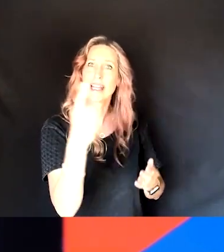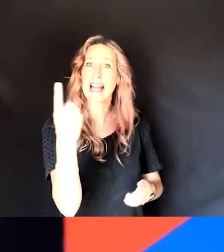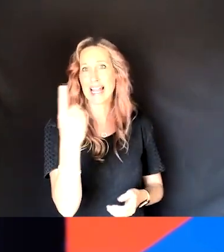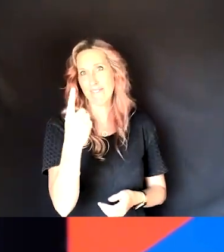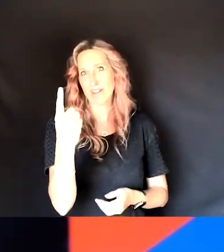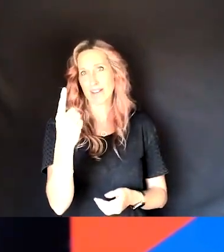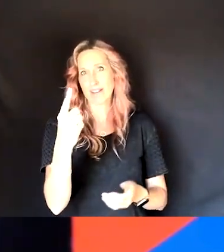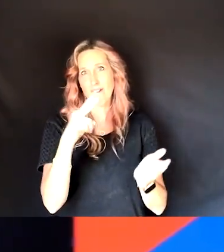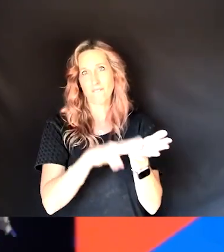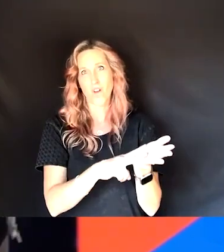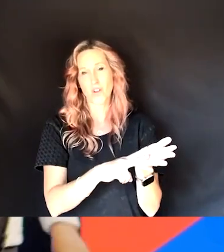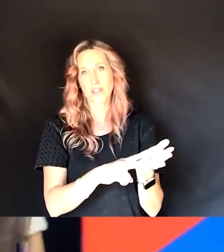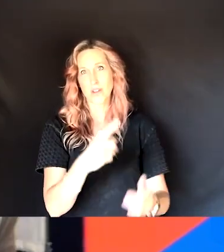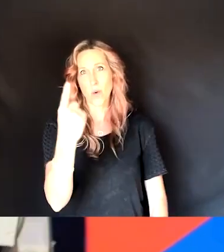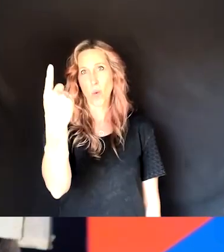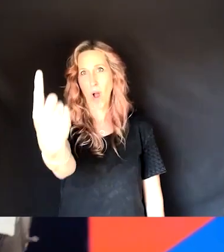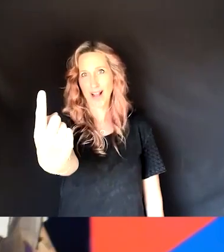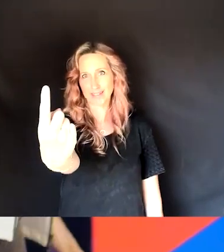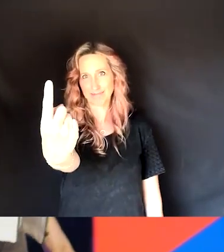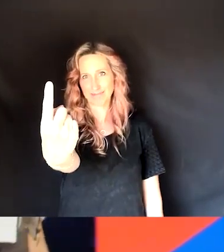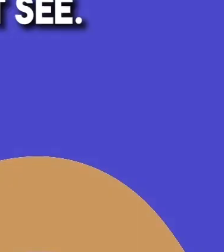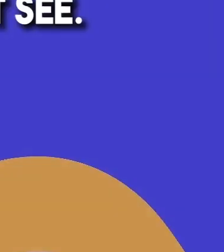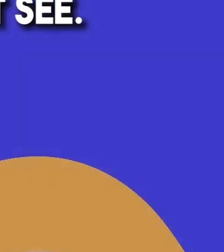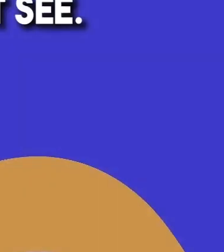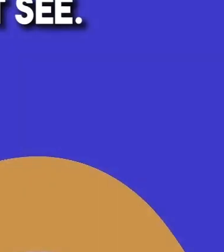11 verse 1